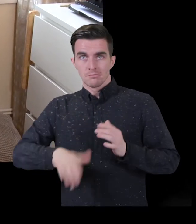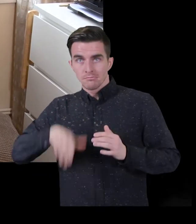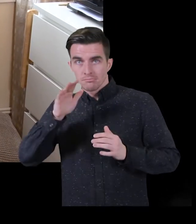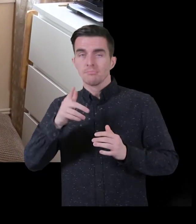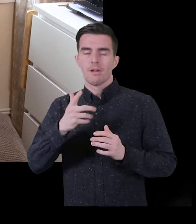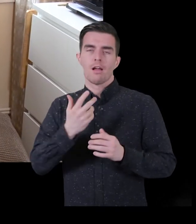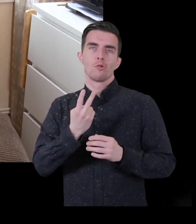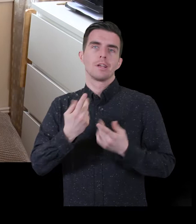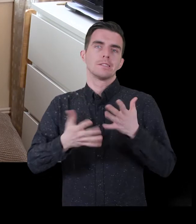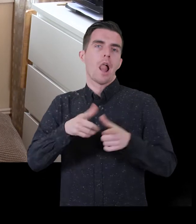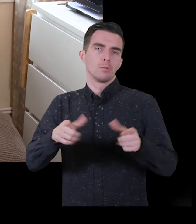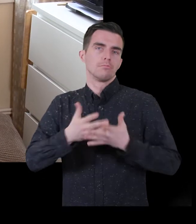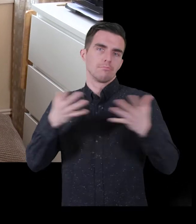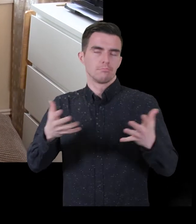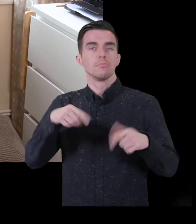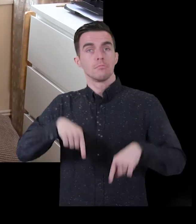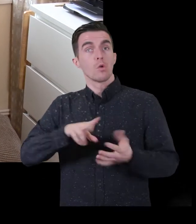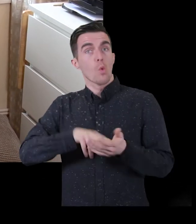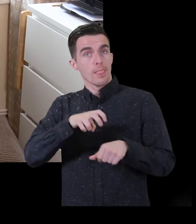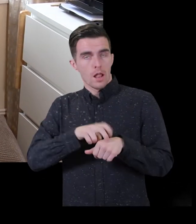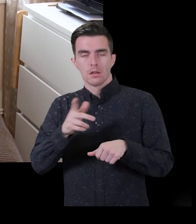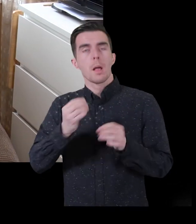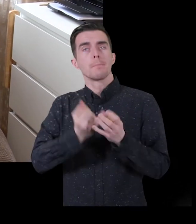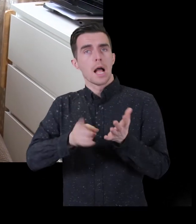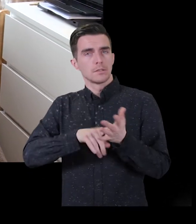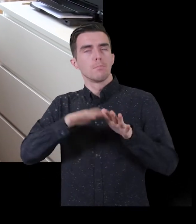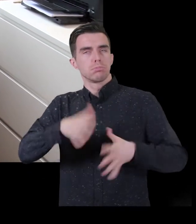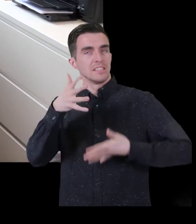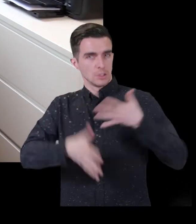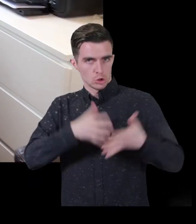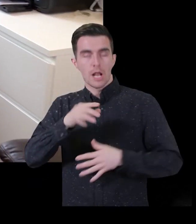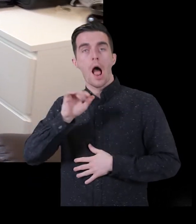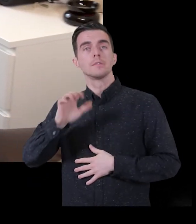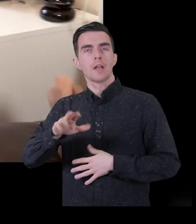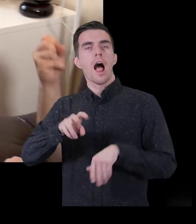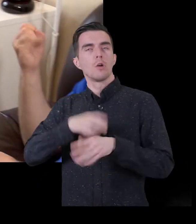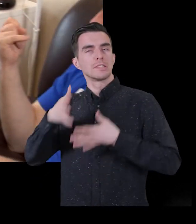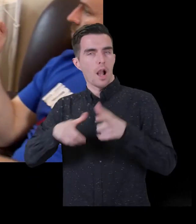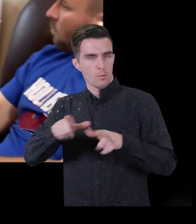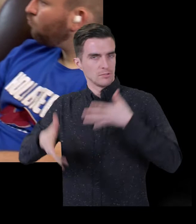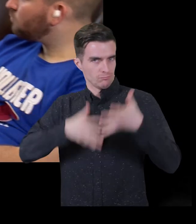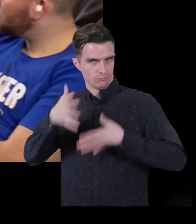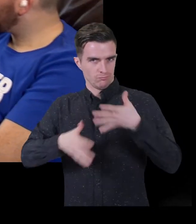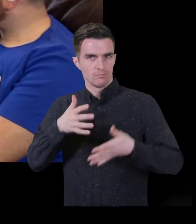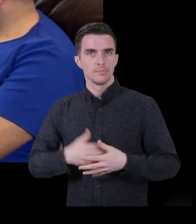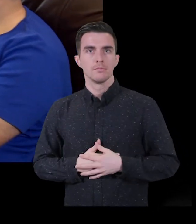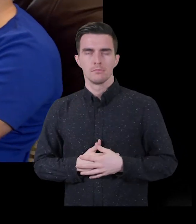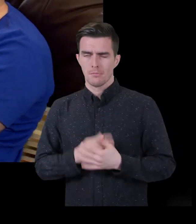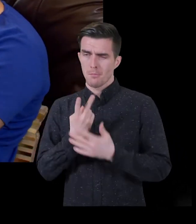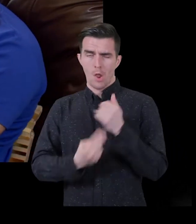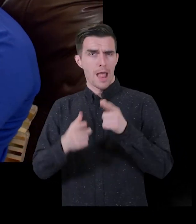language to communicate. The two main sign languages used in Northern Ireland are British Sign Language and Irish Sign Language.